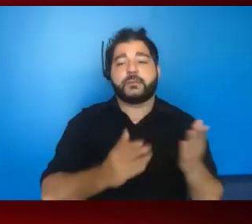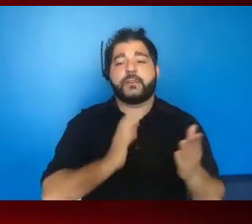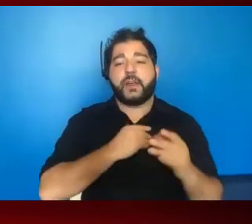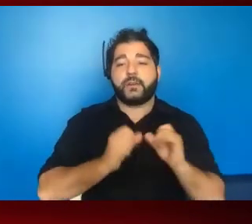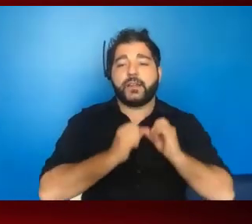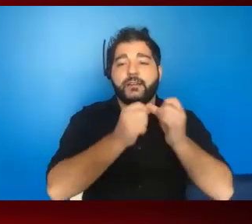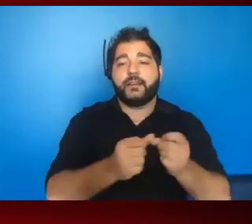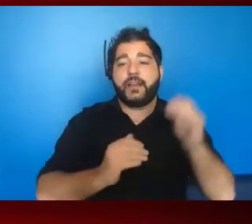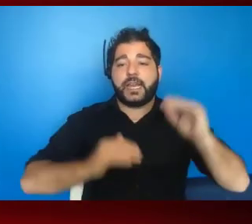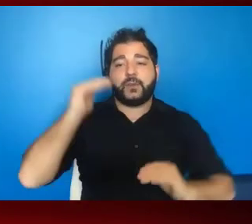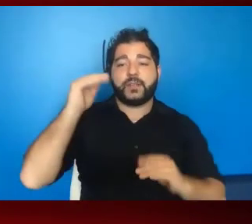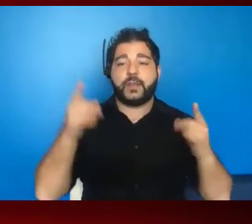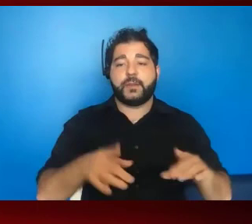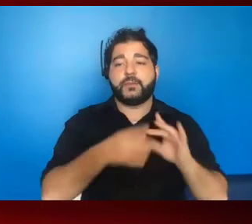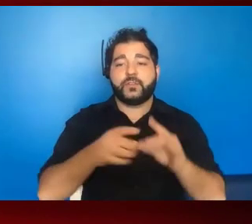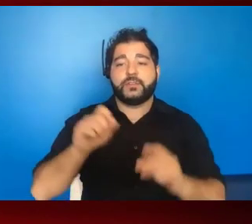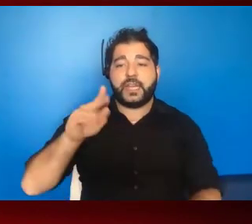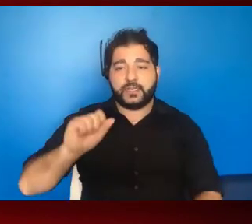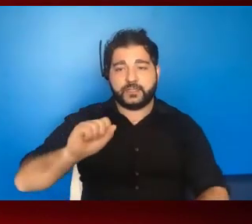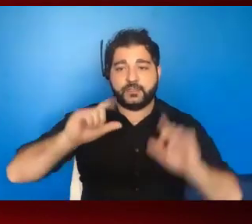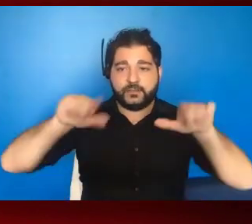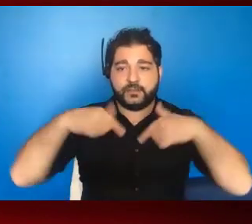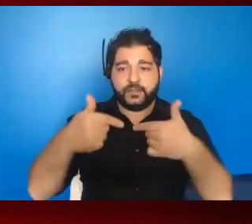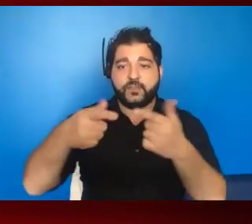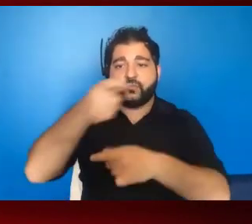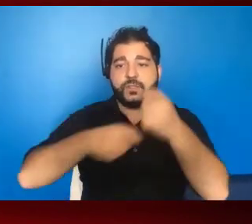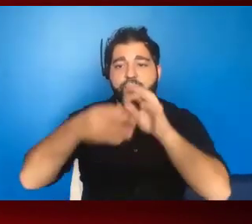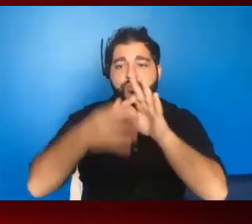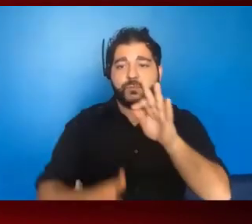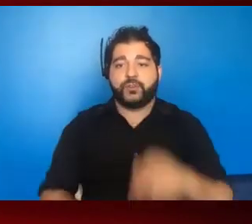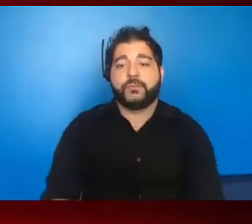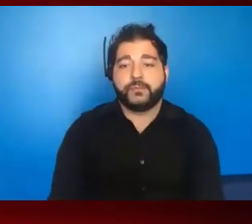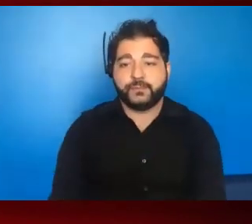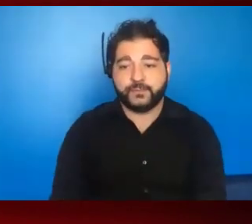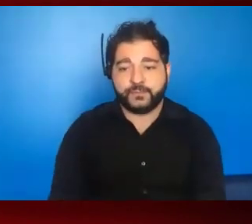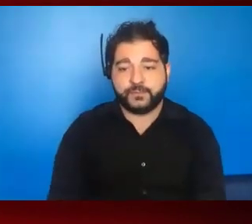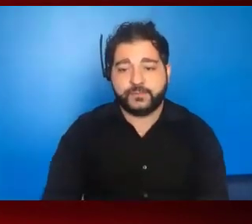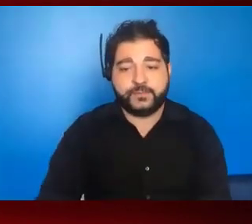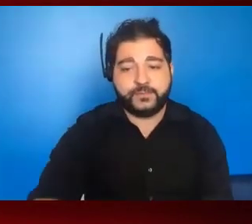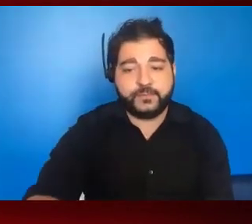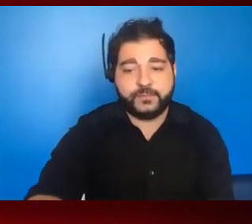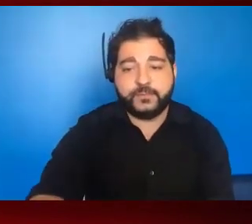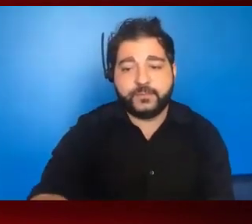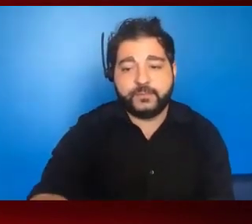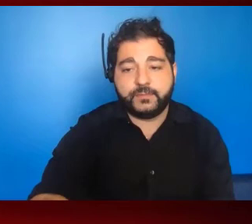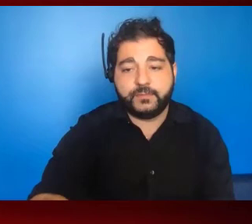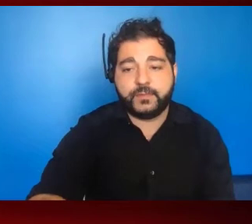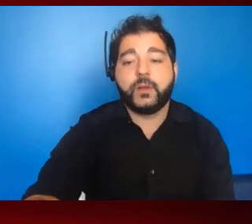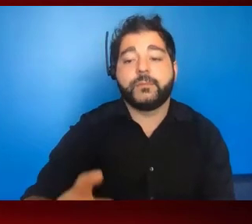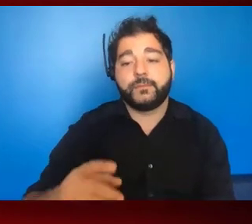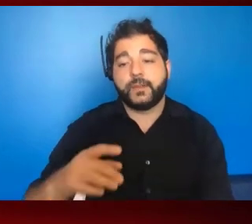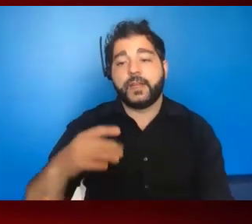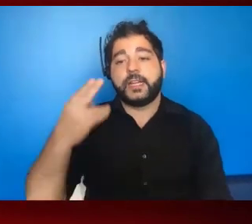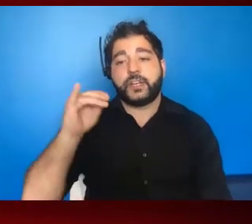-standing inequities related to status. And again, I will tell my story again of HIV not